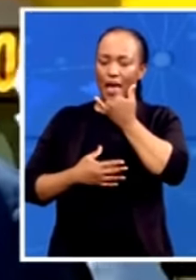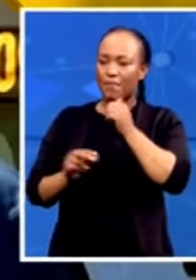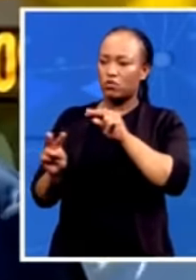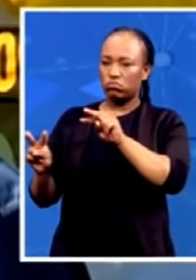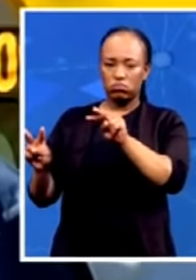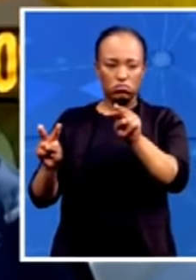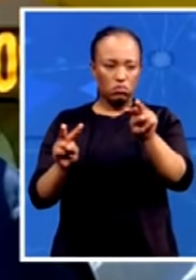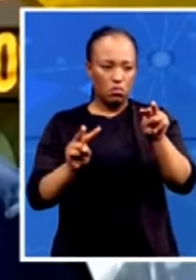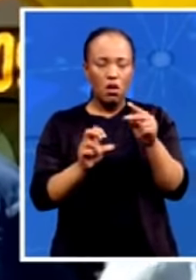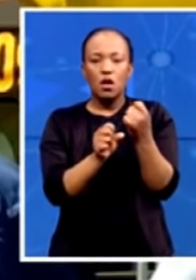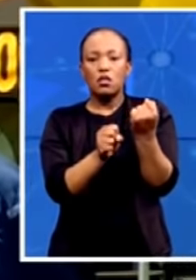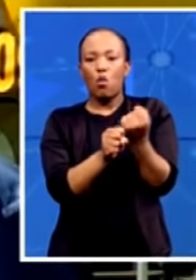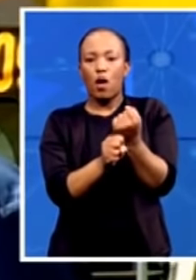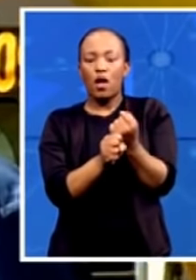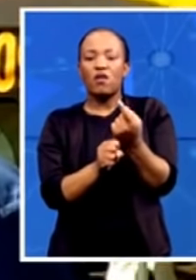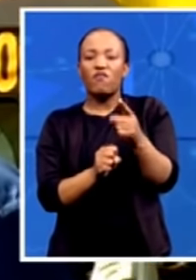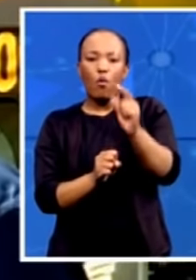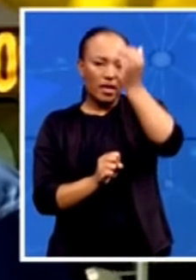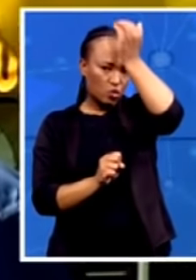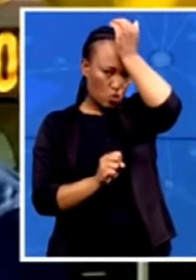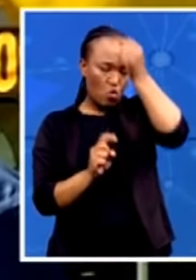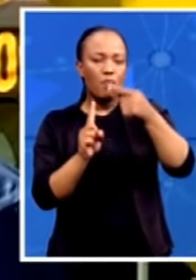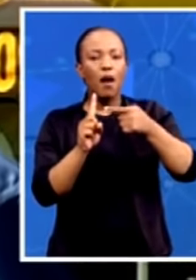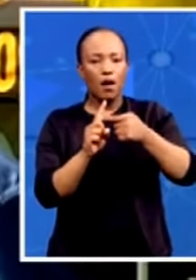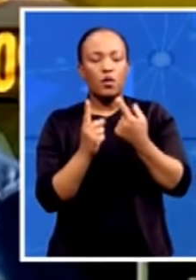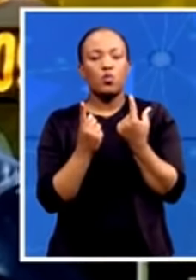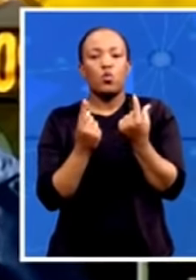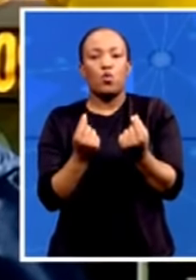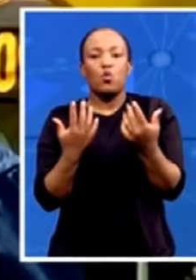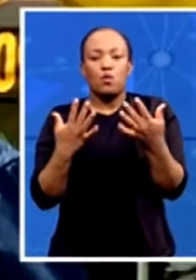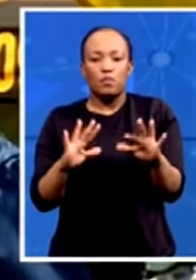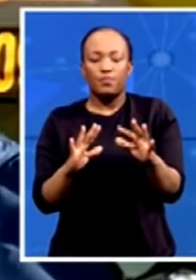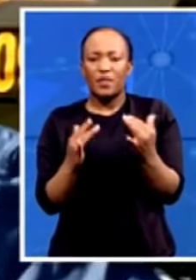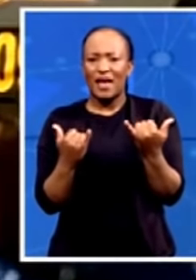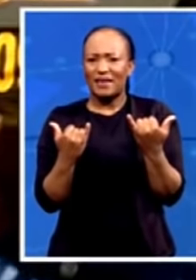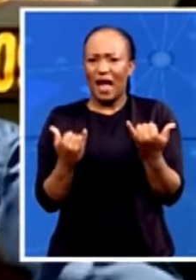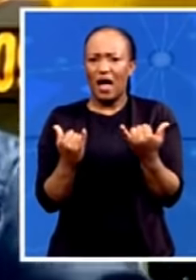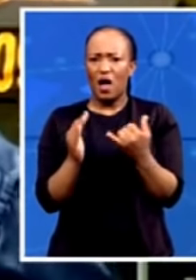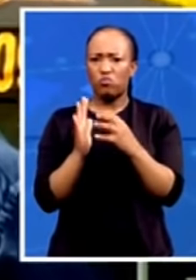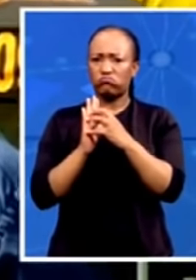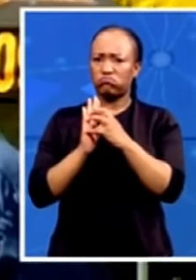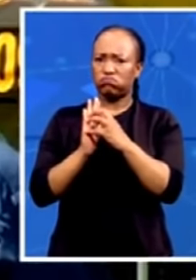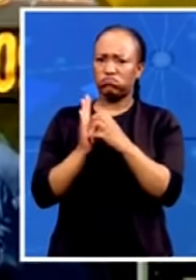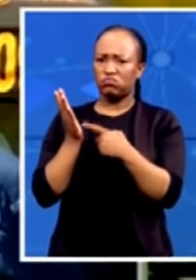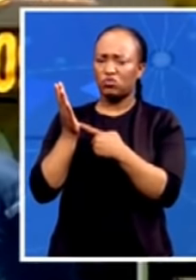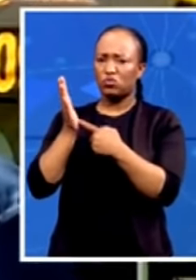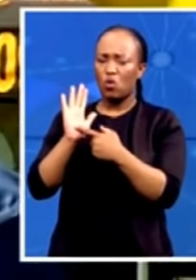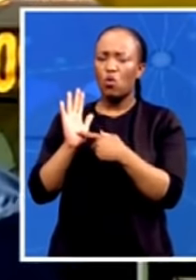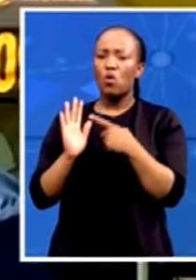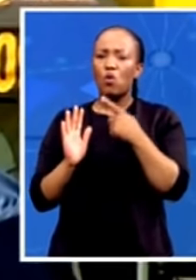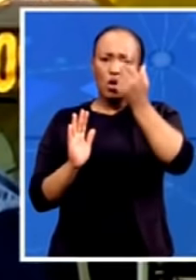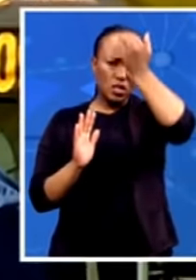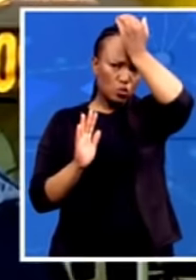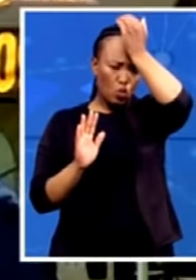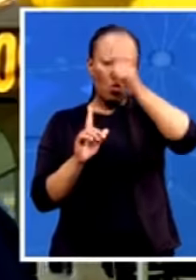doing. And in fact, there is slightly a resounding call to see President Jacob Zuma ascend back to the